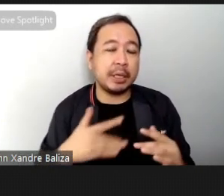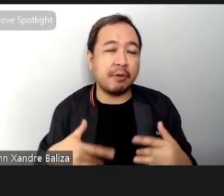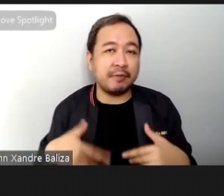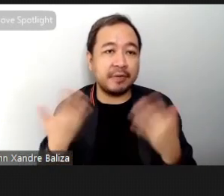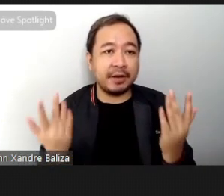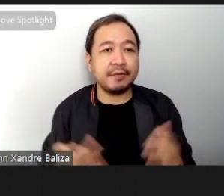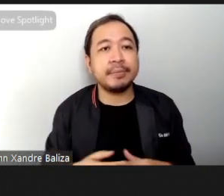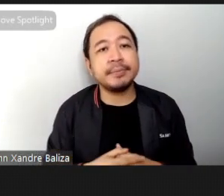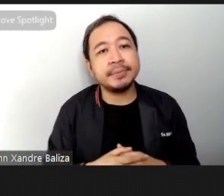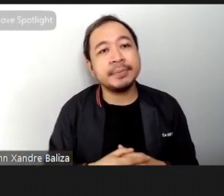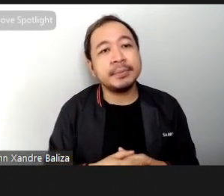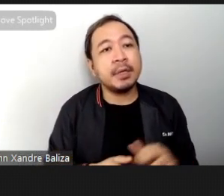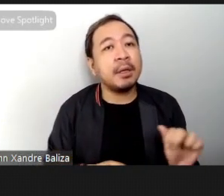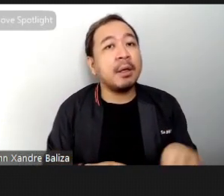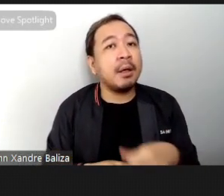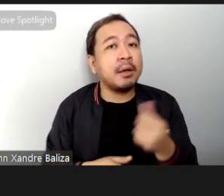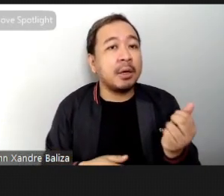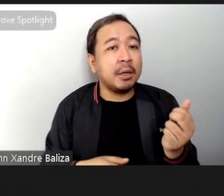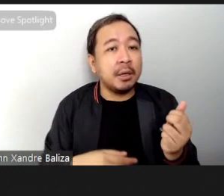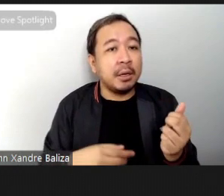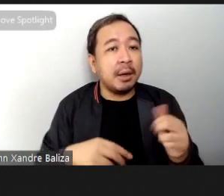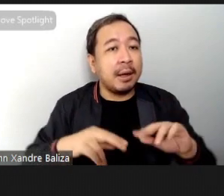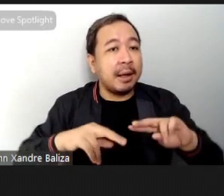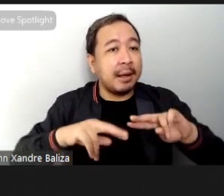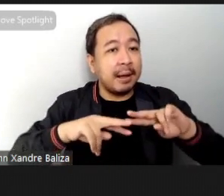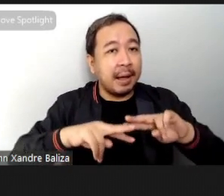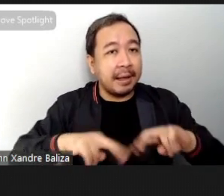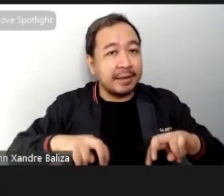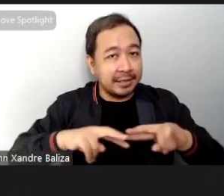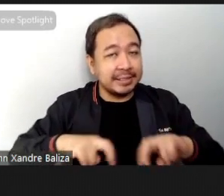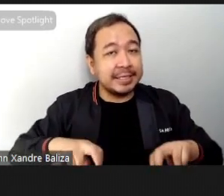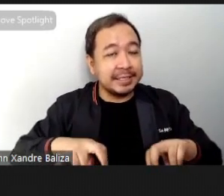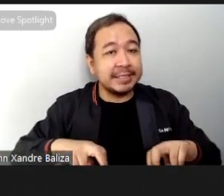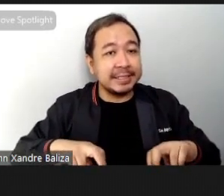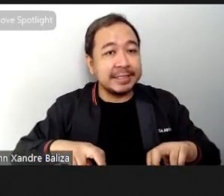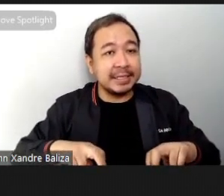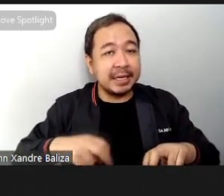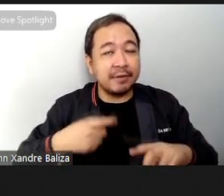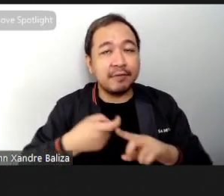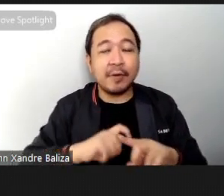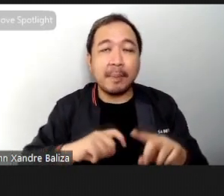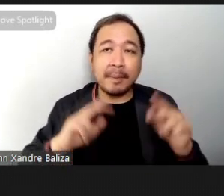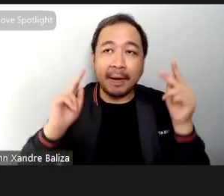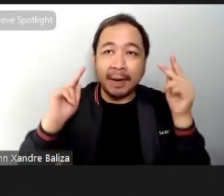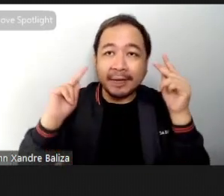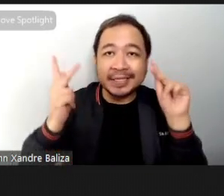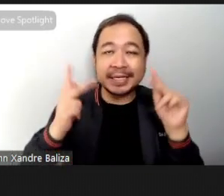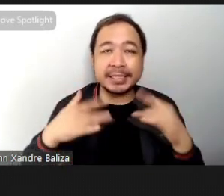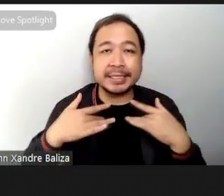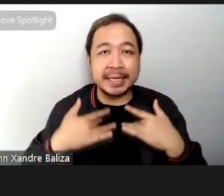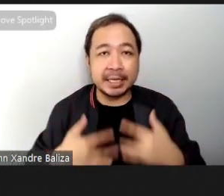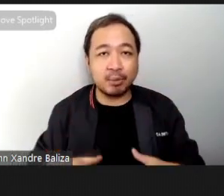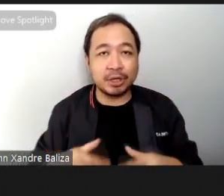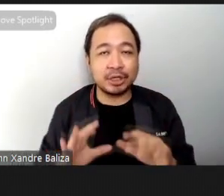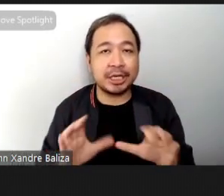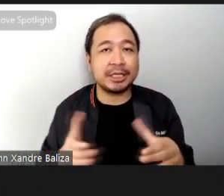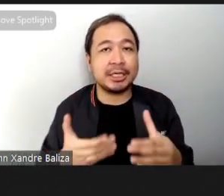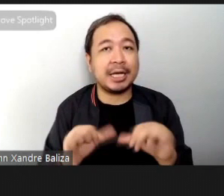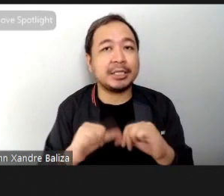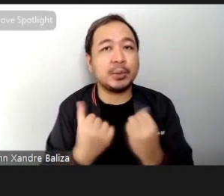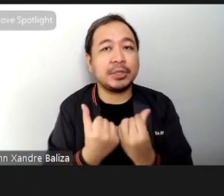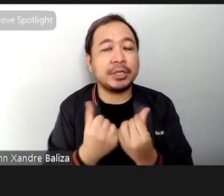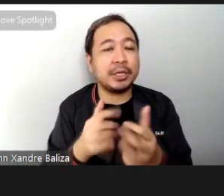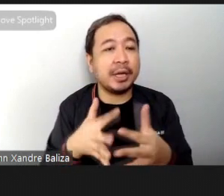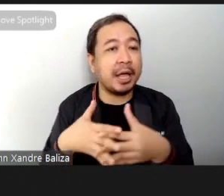another meta analysis done in 2013 from researchers from the Anxiety and Depression Association of America corroborated the